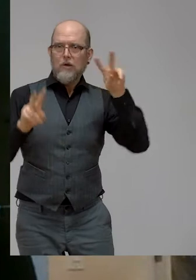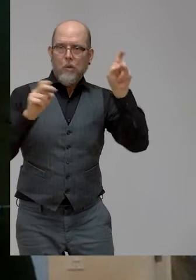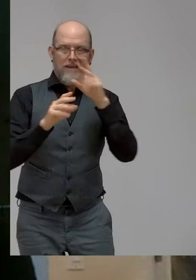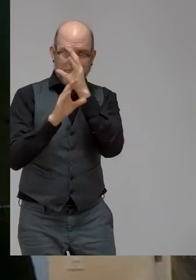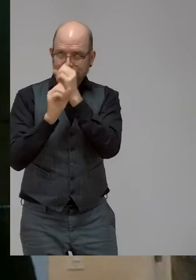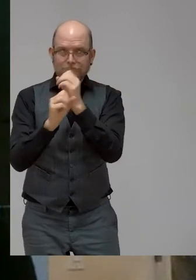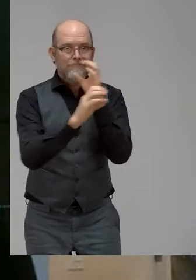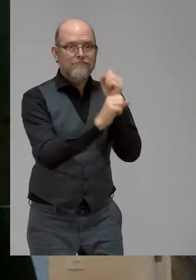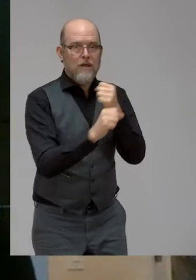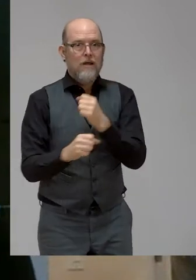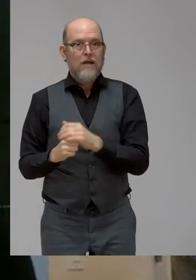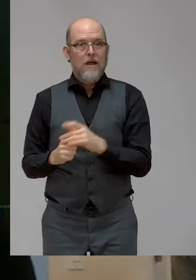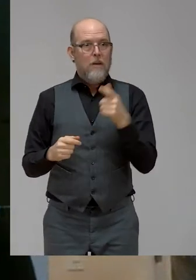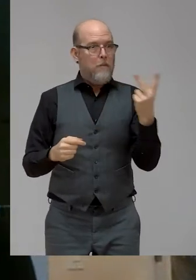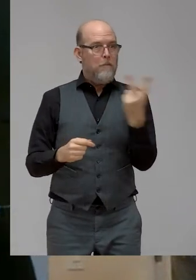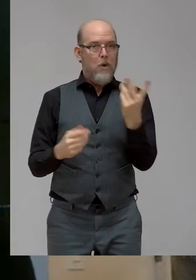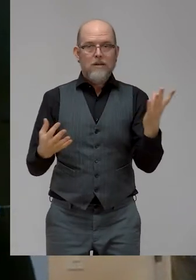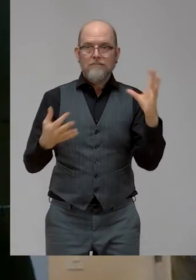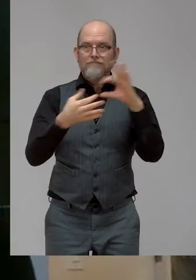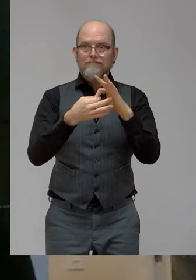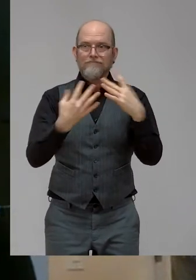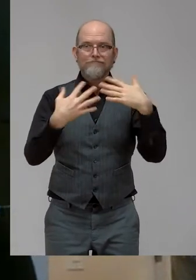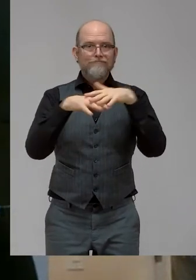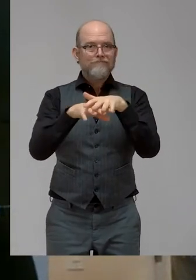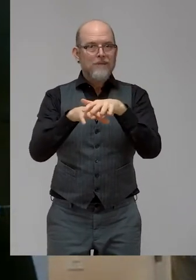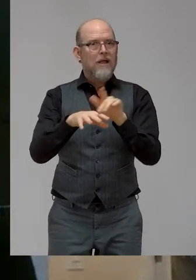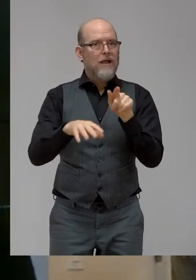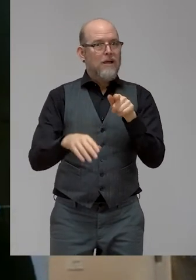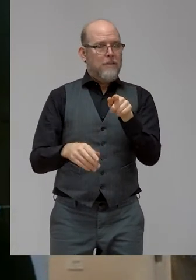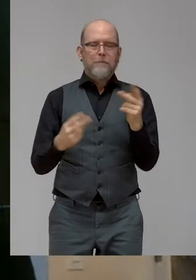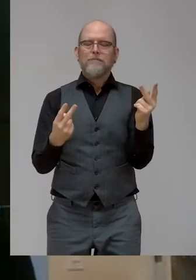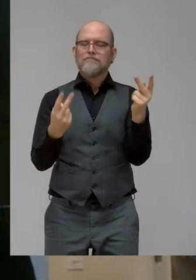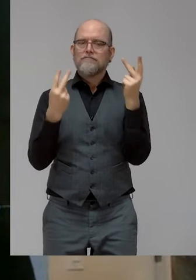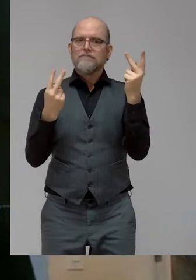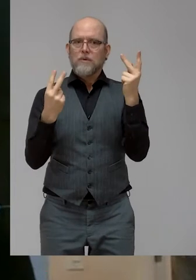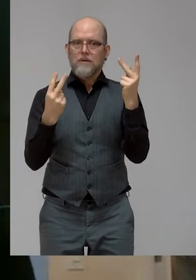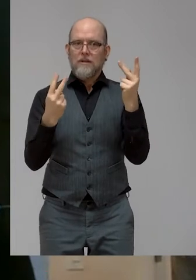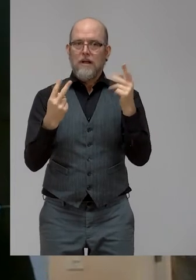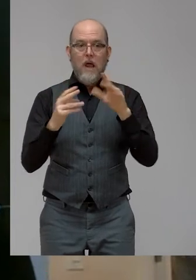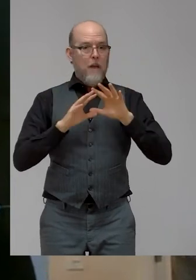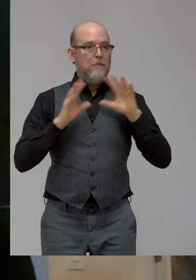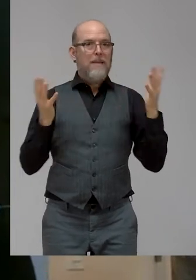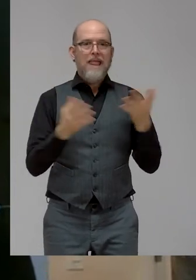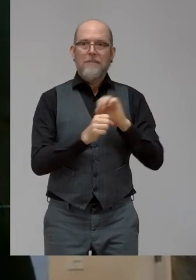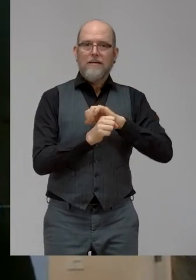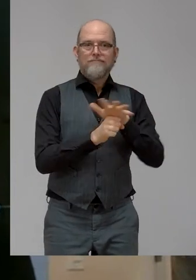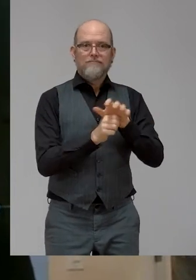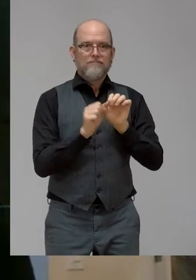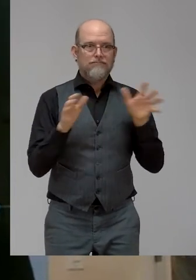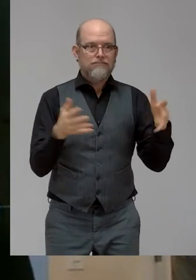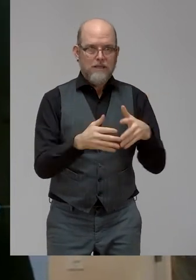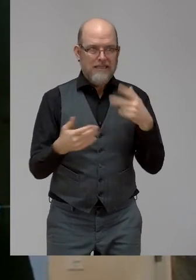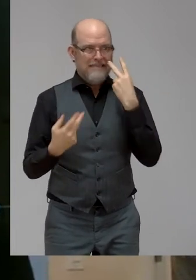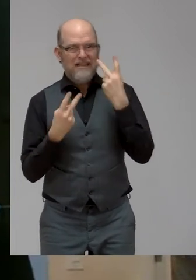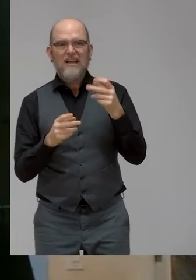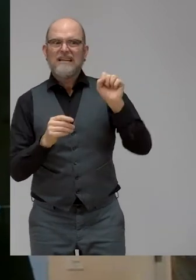intersecting sectors have never been more relevant. The pandemic has necessitated us to make shifts